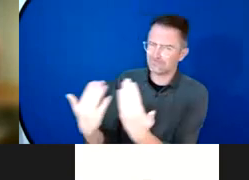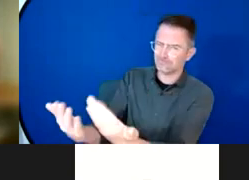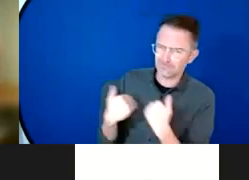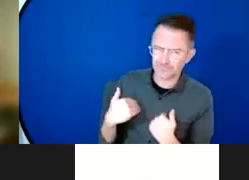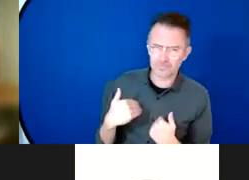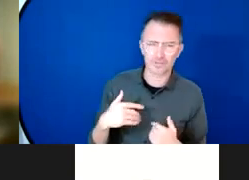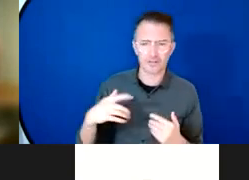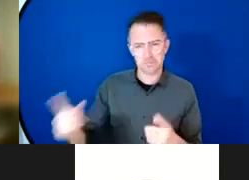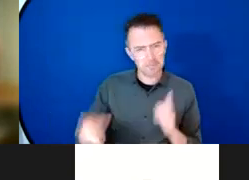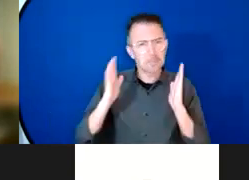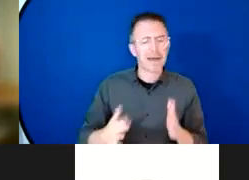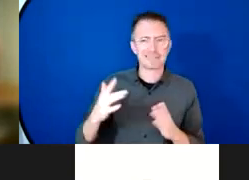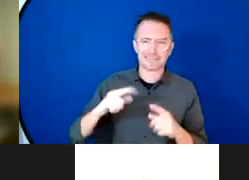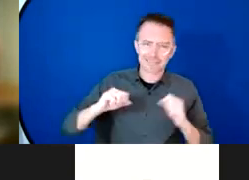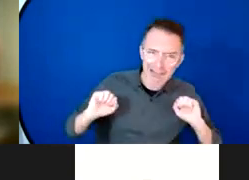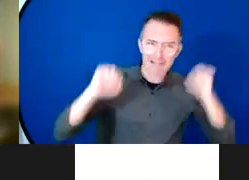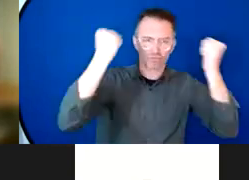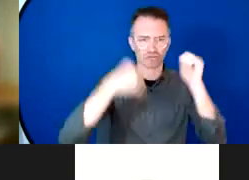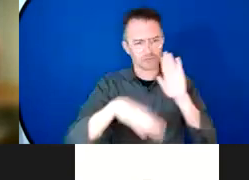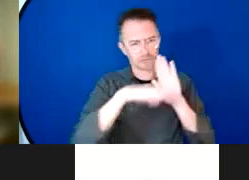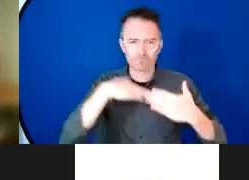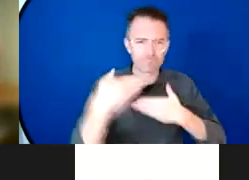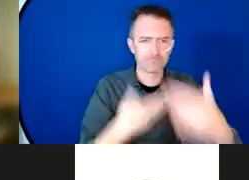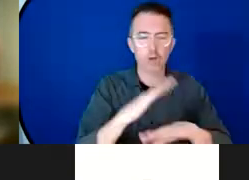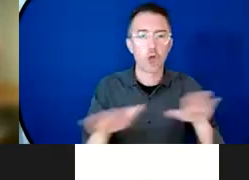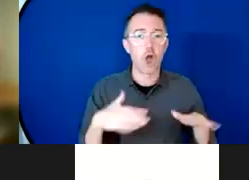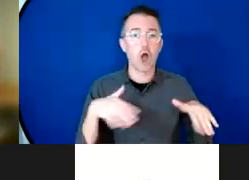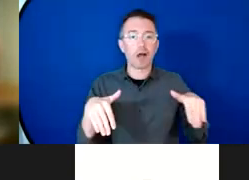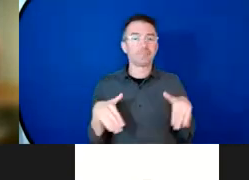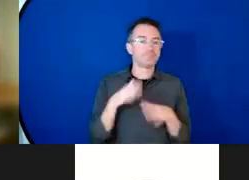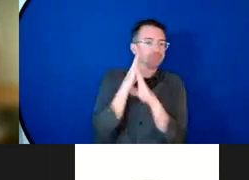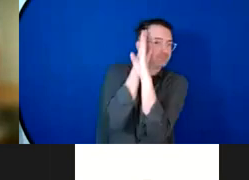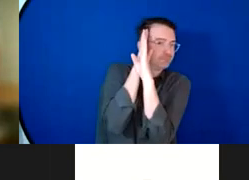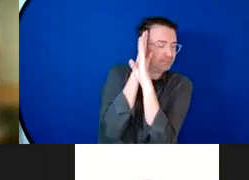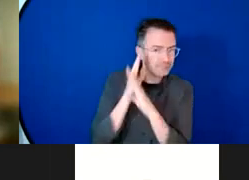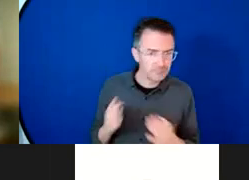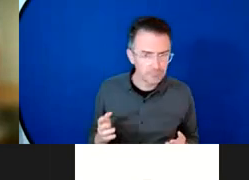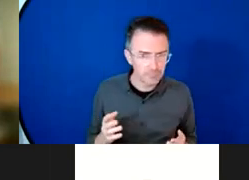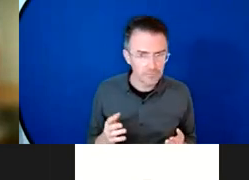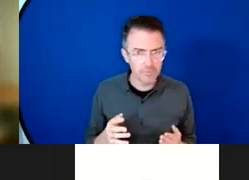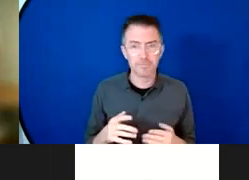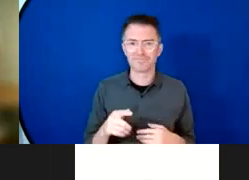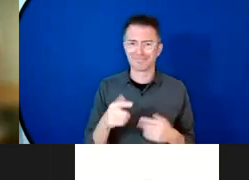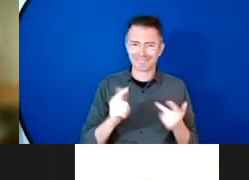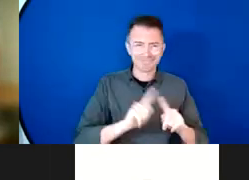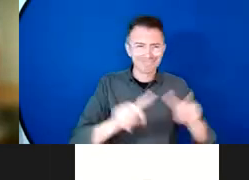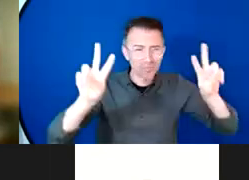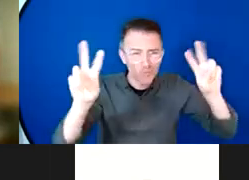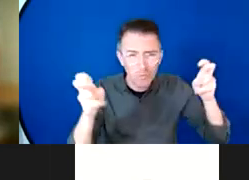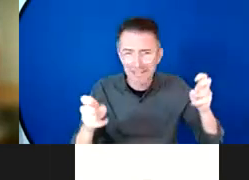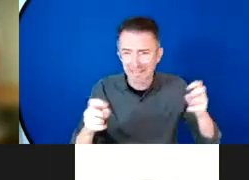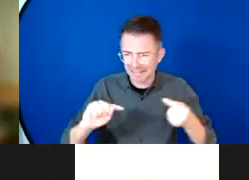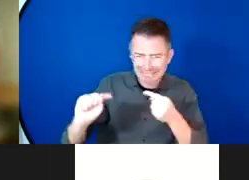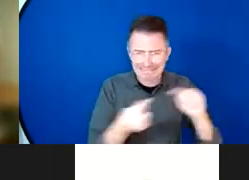in socialising the topic and creating spaces for the discussion on how to advance the work because there